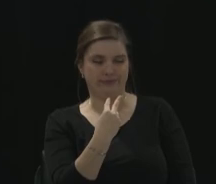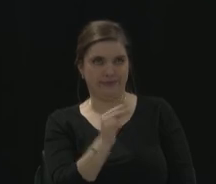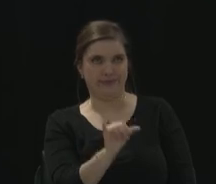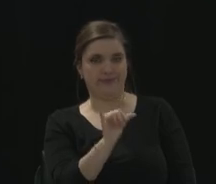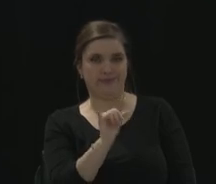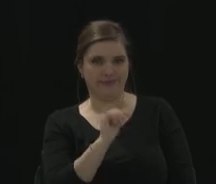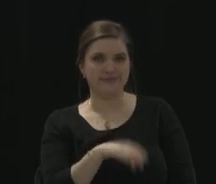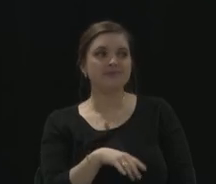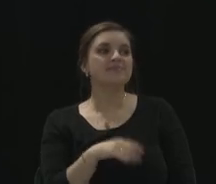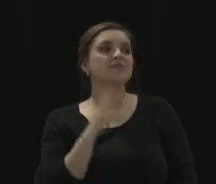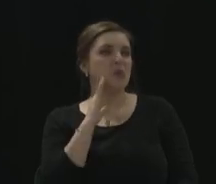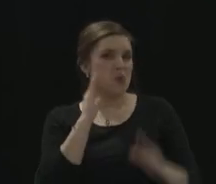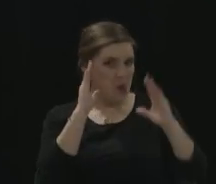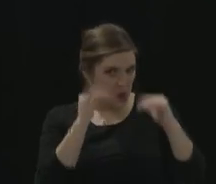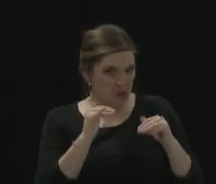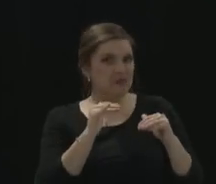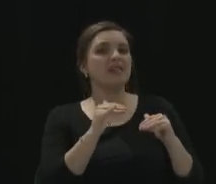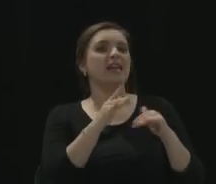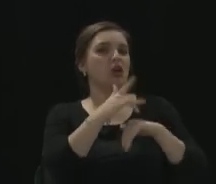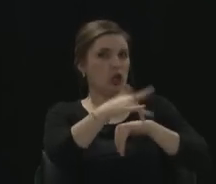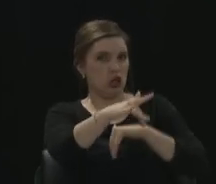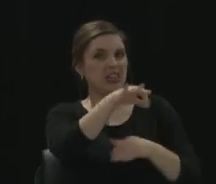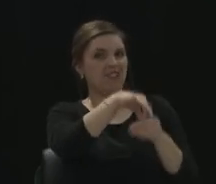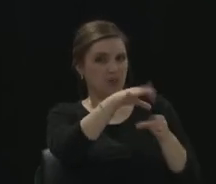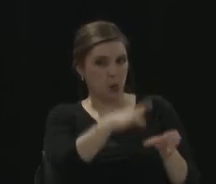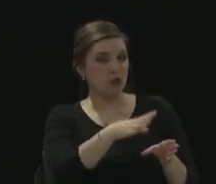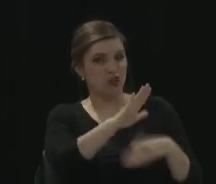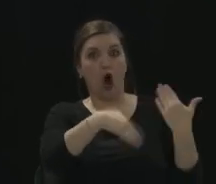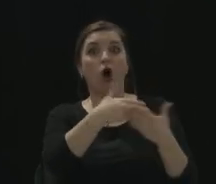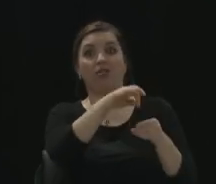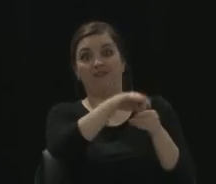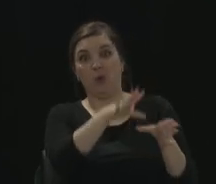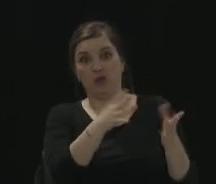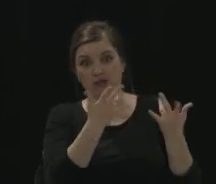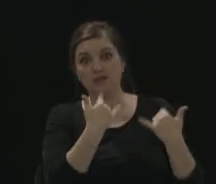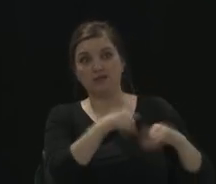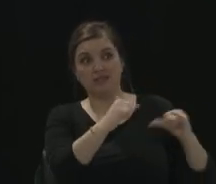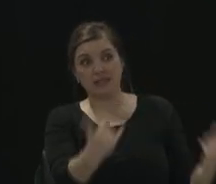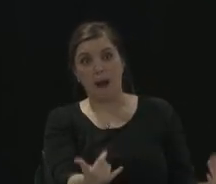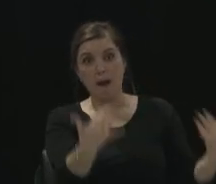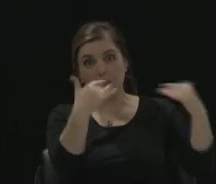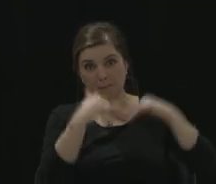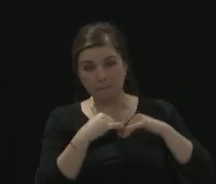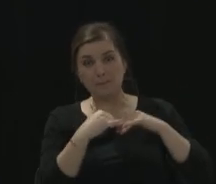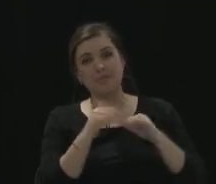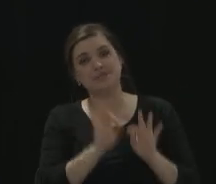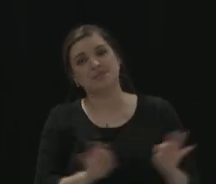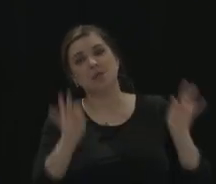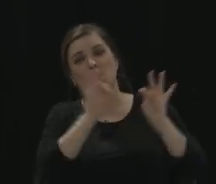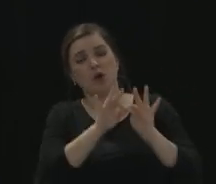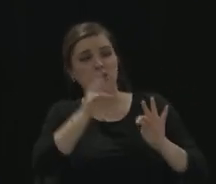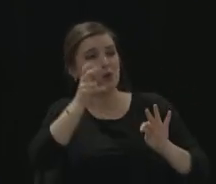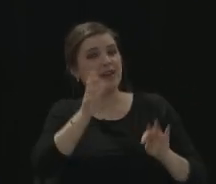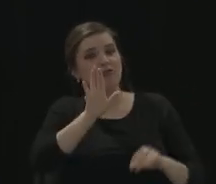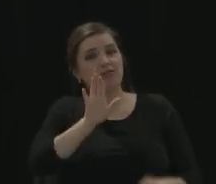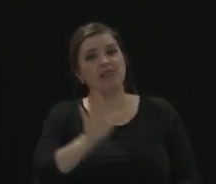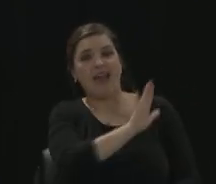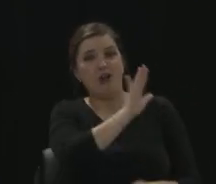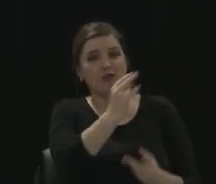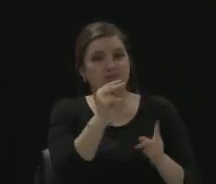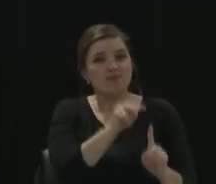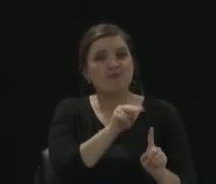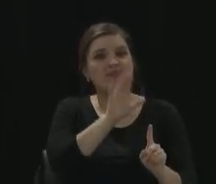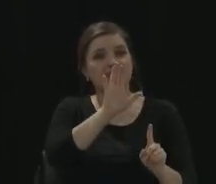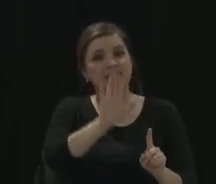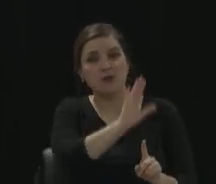continue to come out. it is important to hear their voice when it comes to voting and how our local